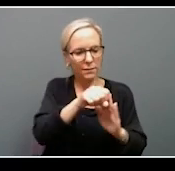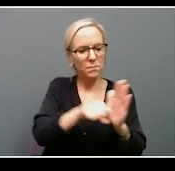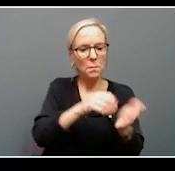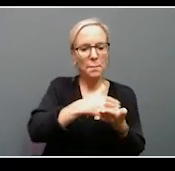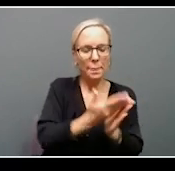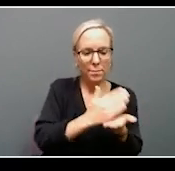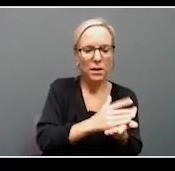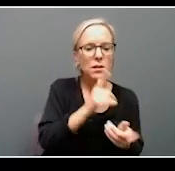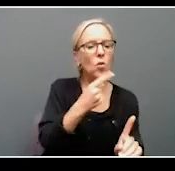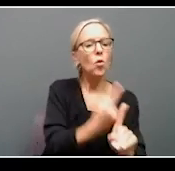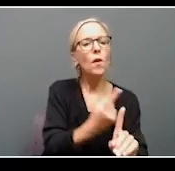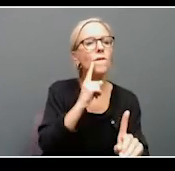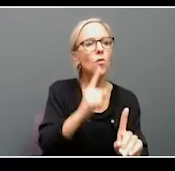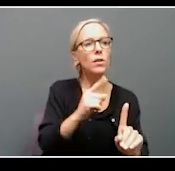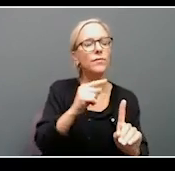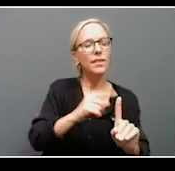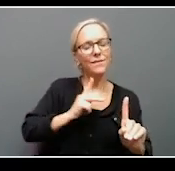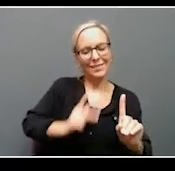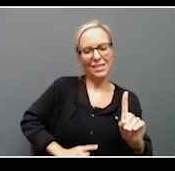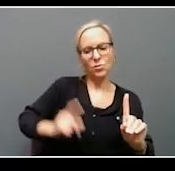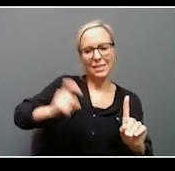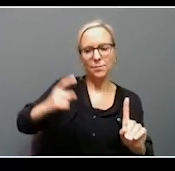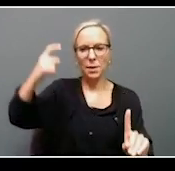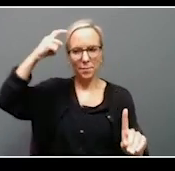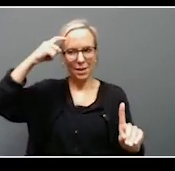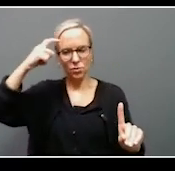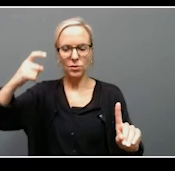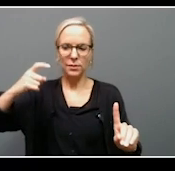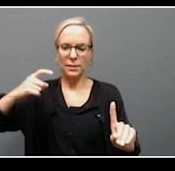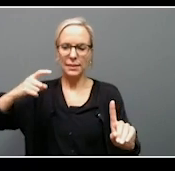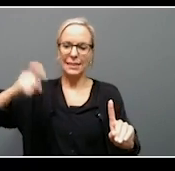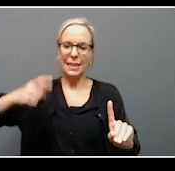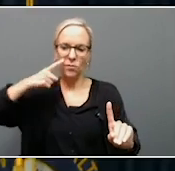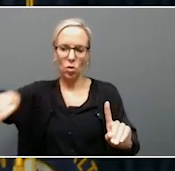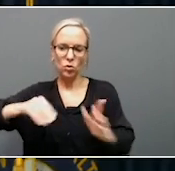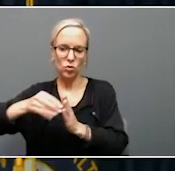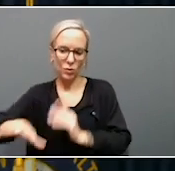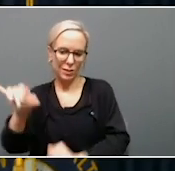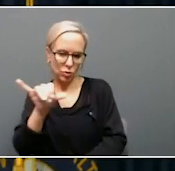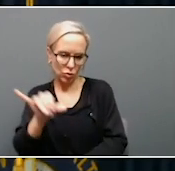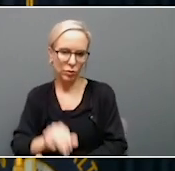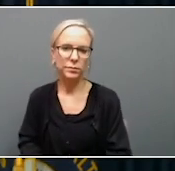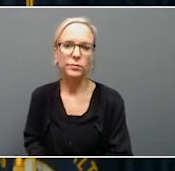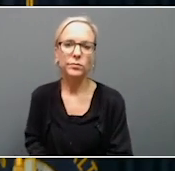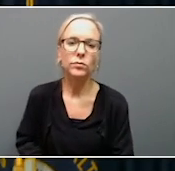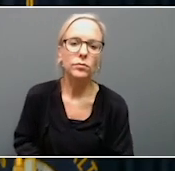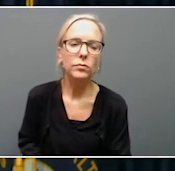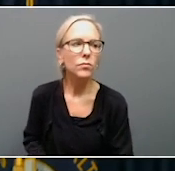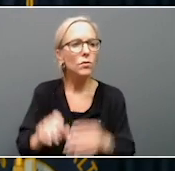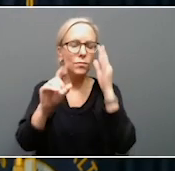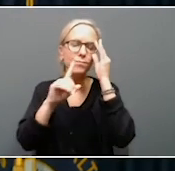for the physical needs, but the mental needs of the students? Thank you. Oh, absolutely.